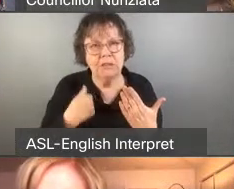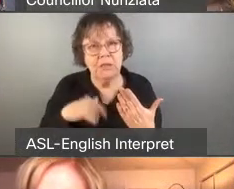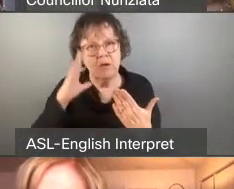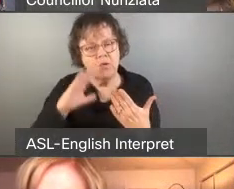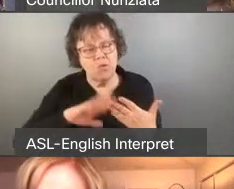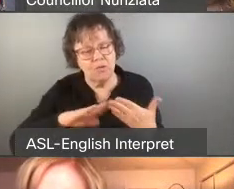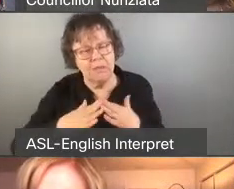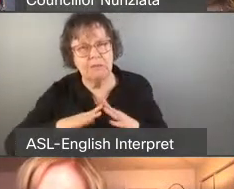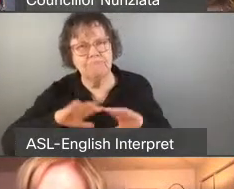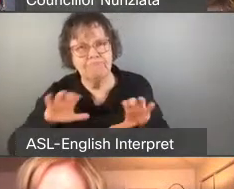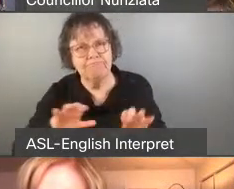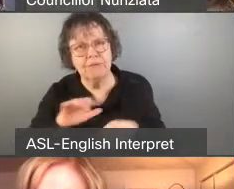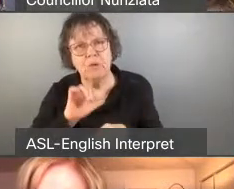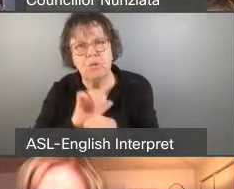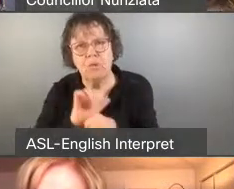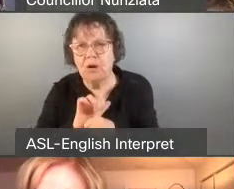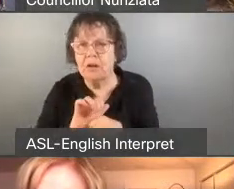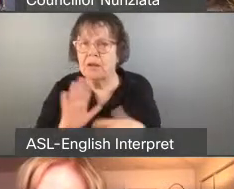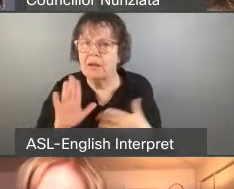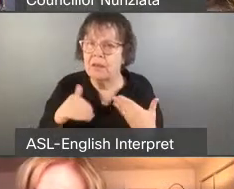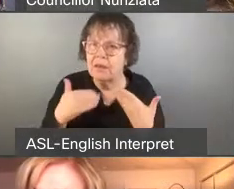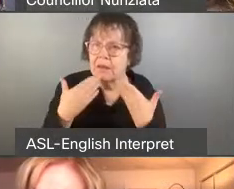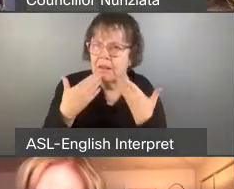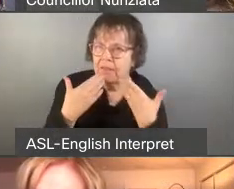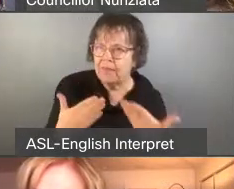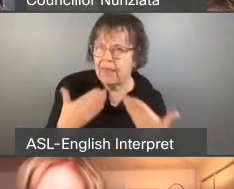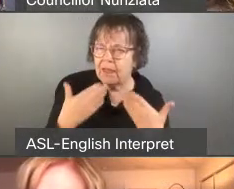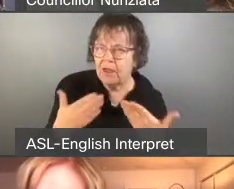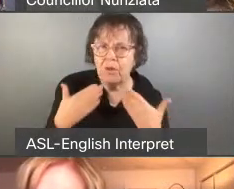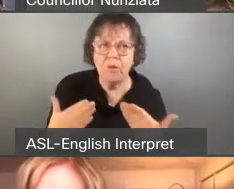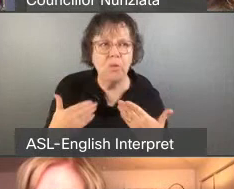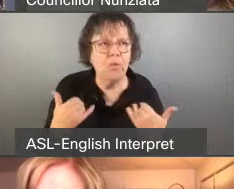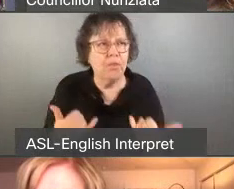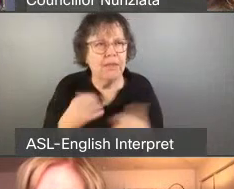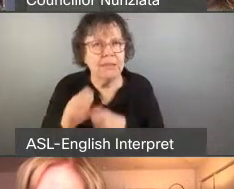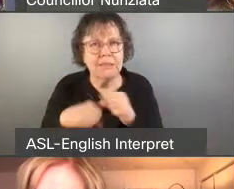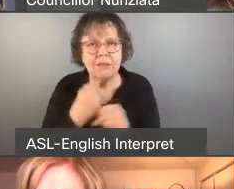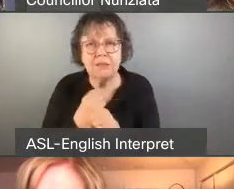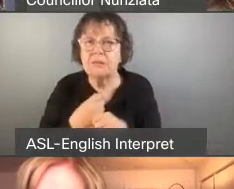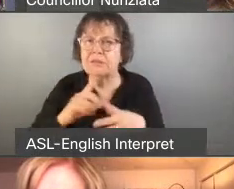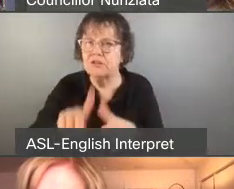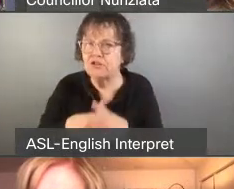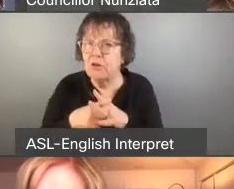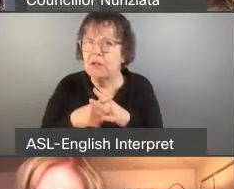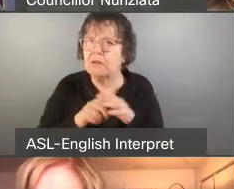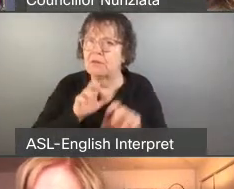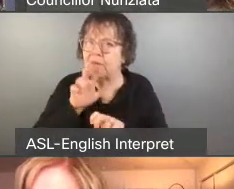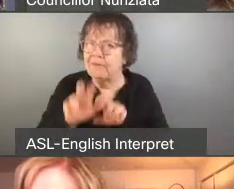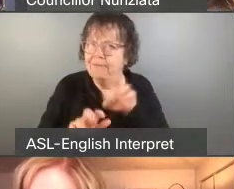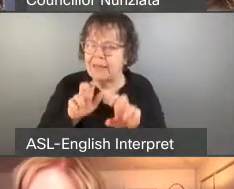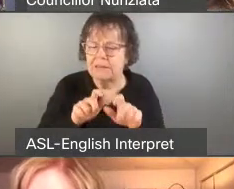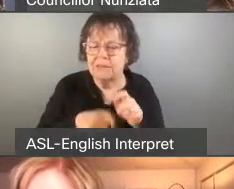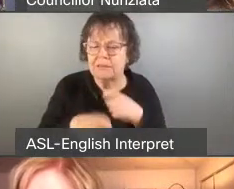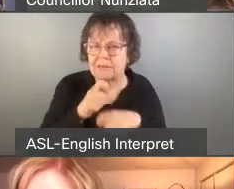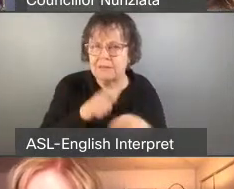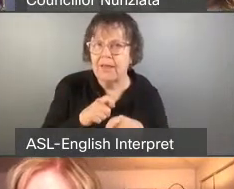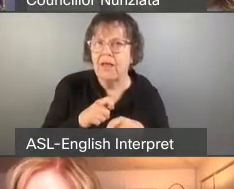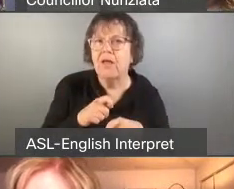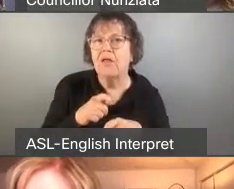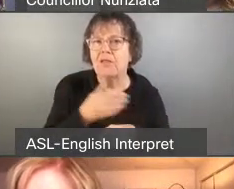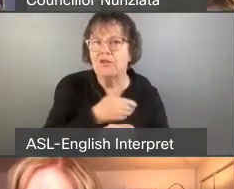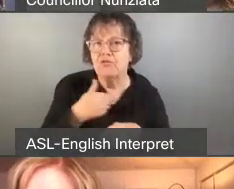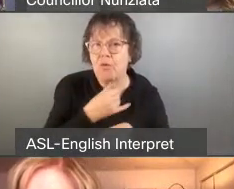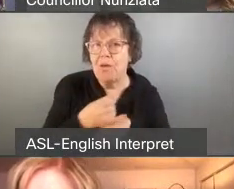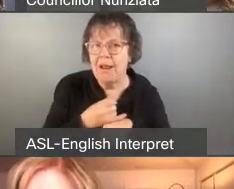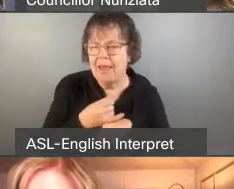The electric ferries, we thank you very much for this year beginning to invest in the replacement of the four Toronto Islands ferries to be fully